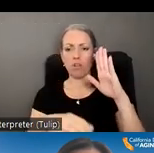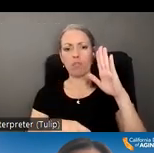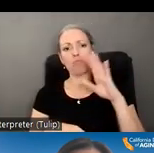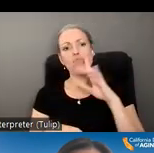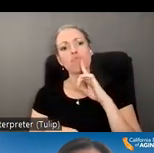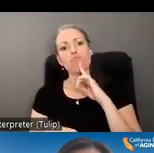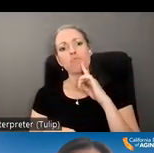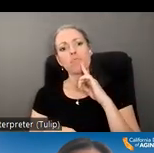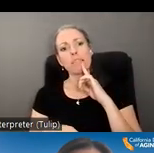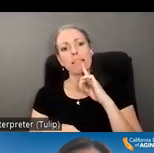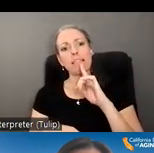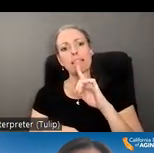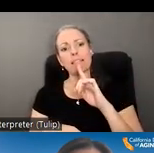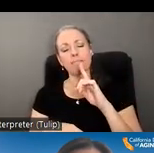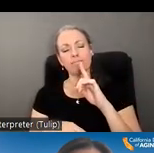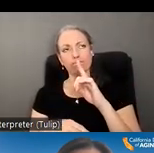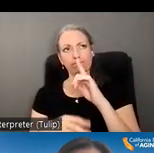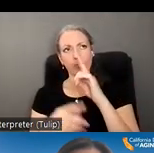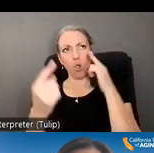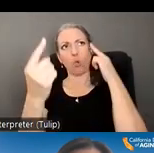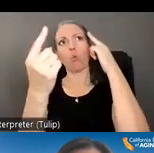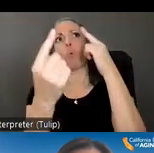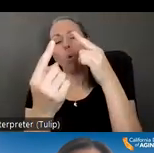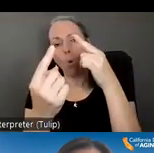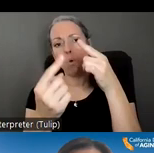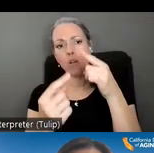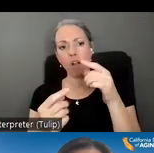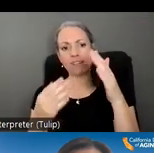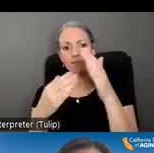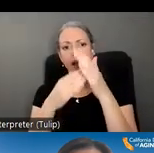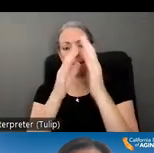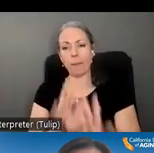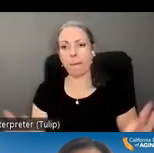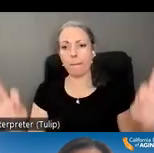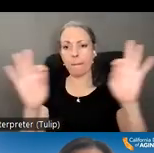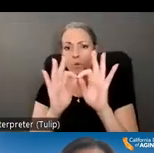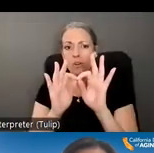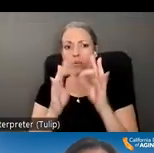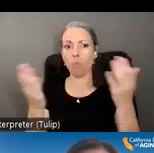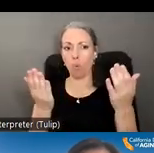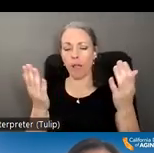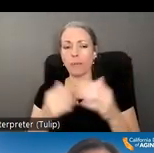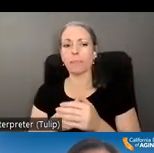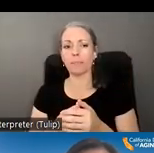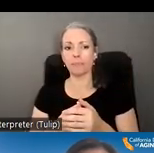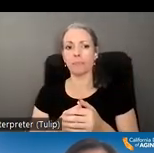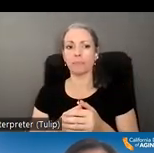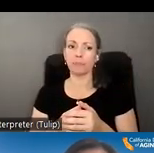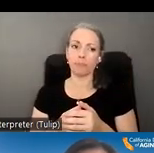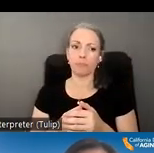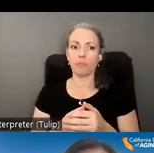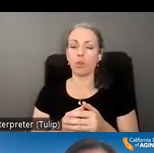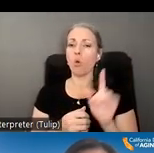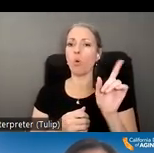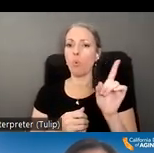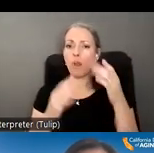setting the course for the next period of time in terms of what our priorities are going to be uh in terms of you know where the